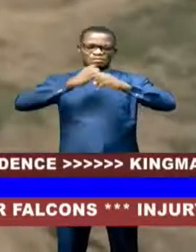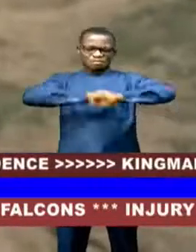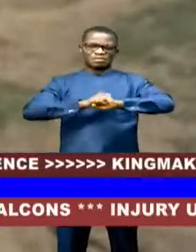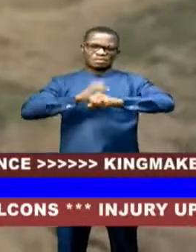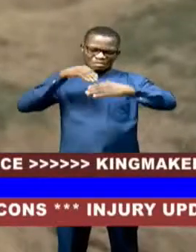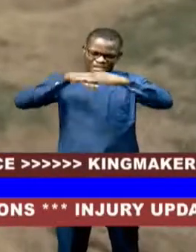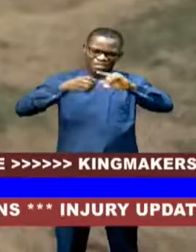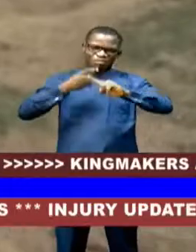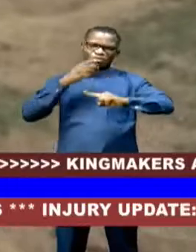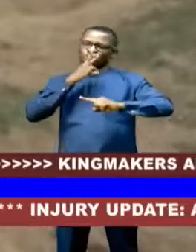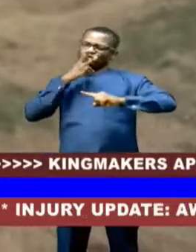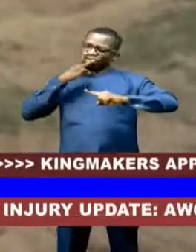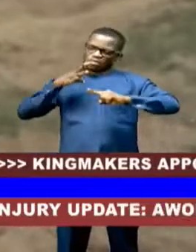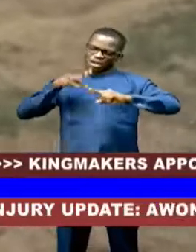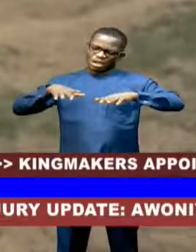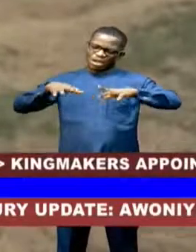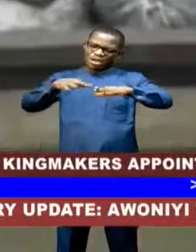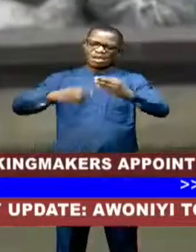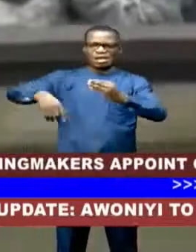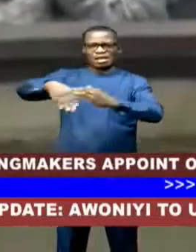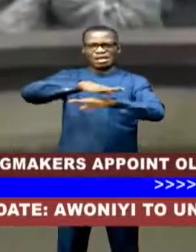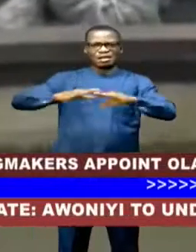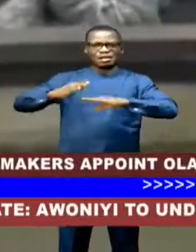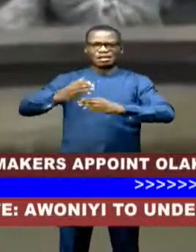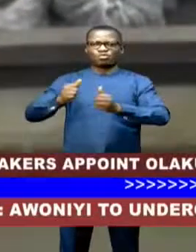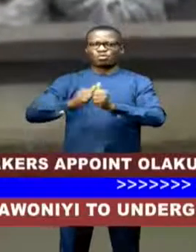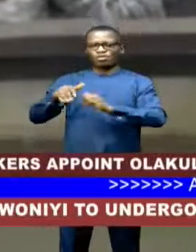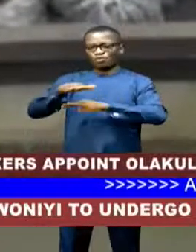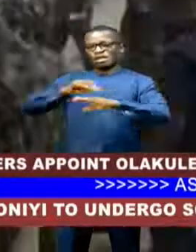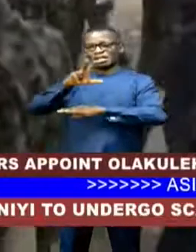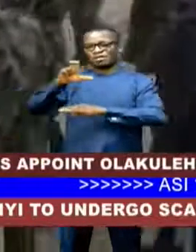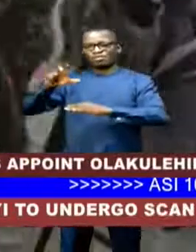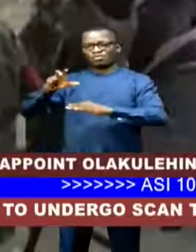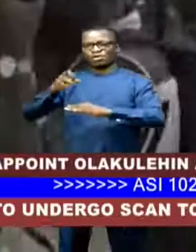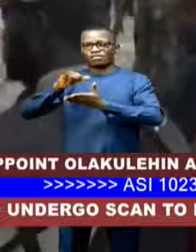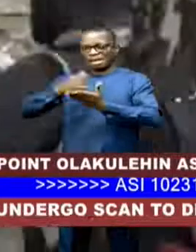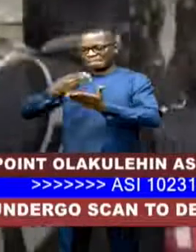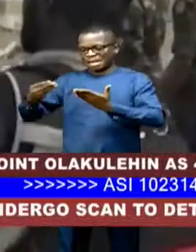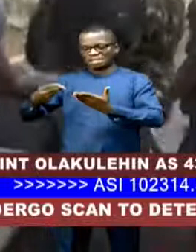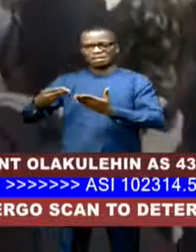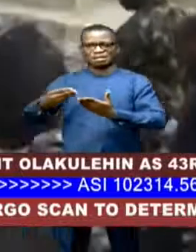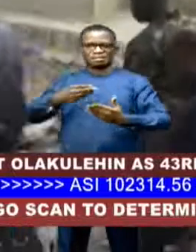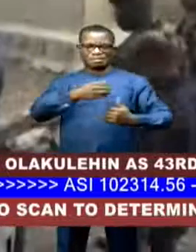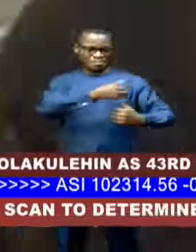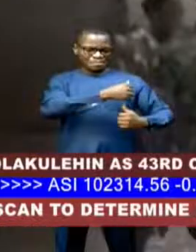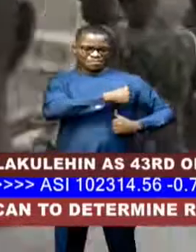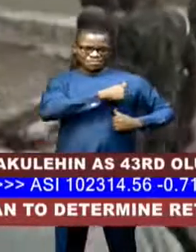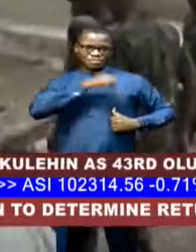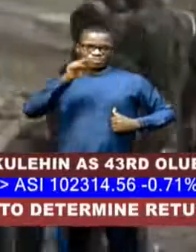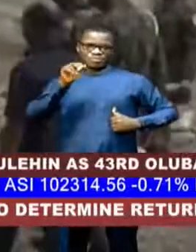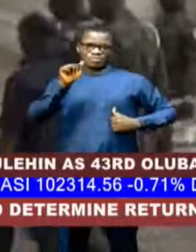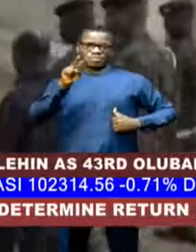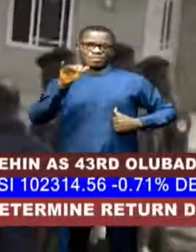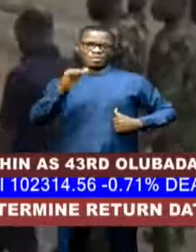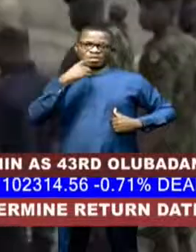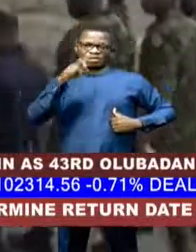from the riverside and absconding with over 300 bags of metallurgical coke. Commodore Mosey Zekpele, the commander of